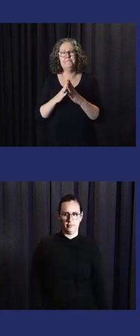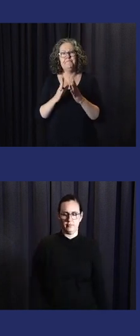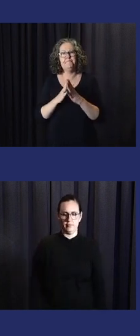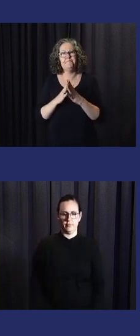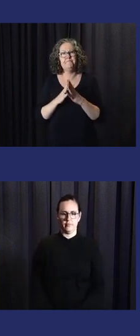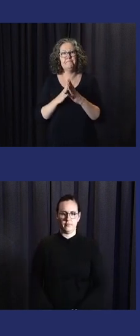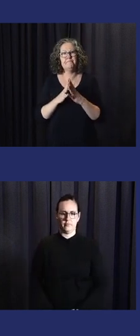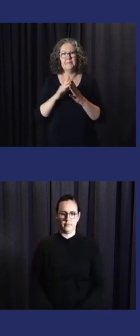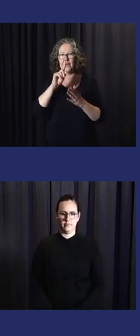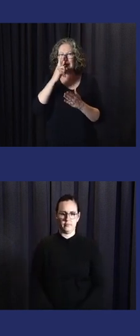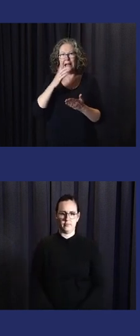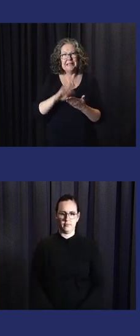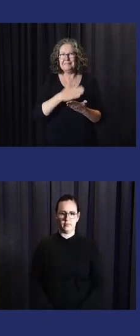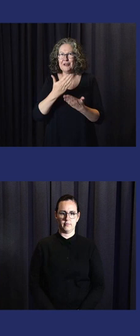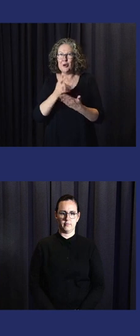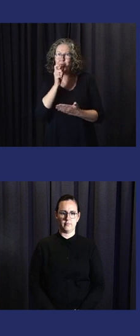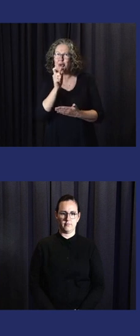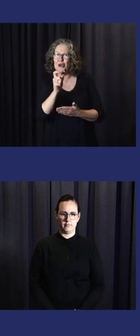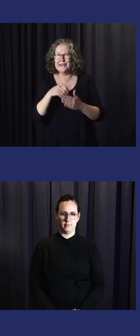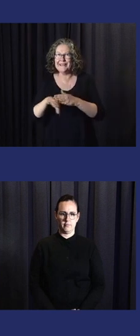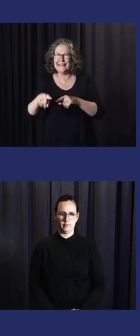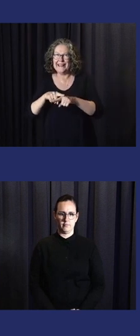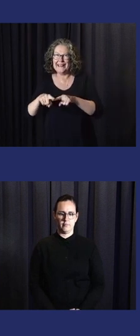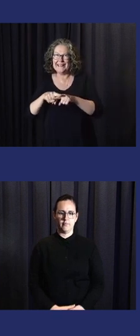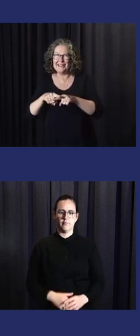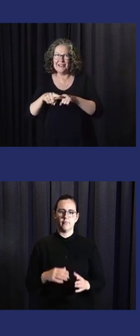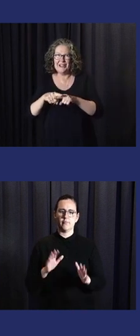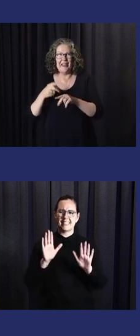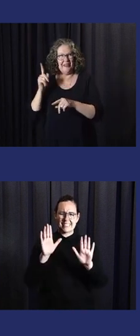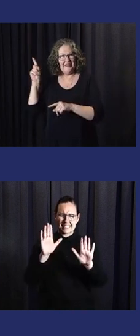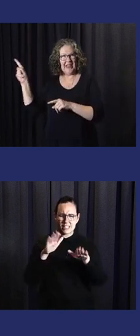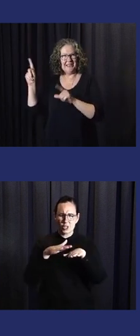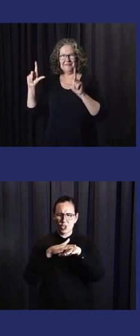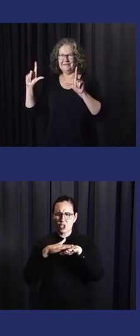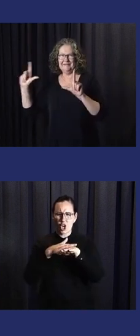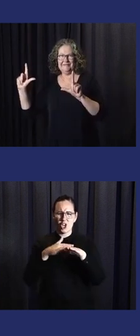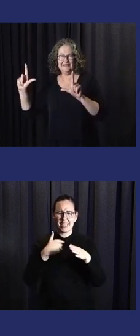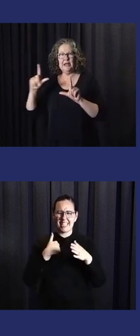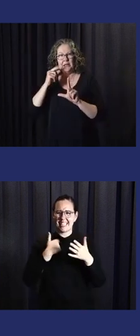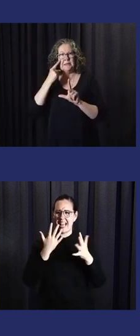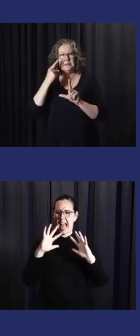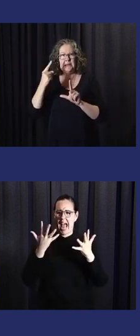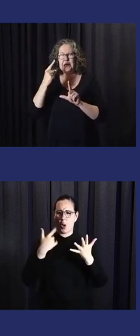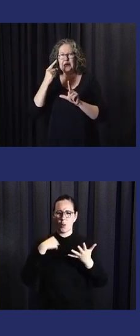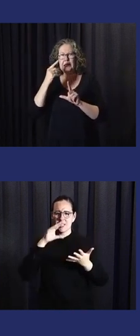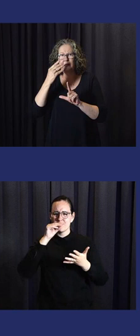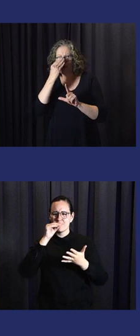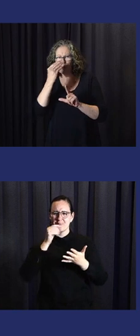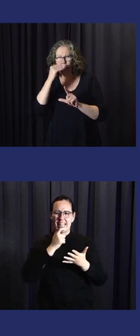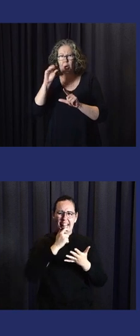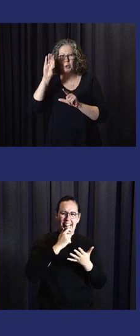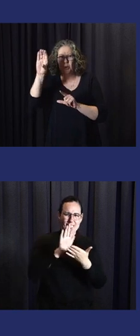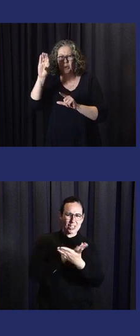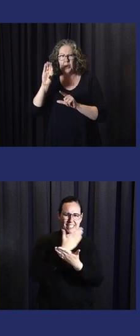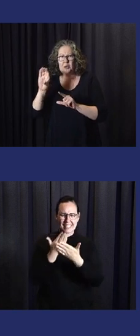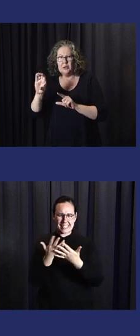we cannot translate it into English